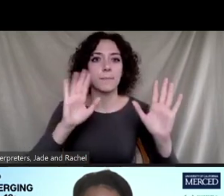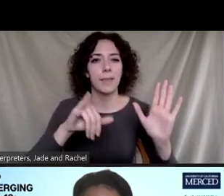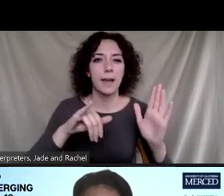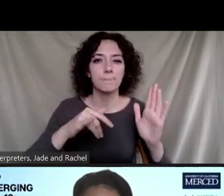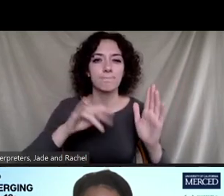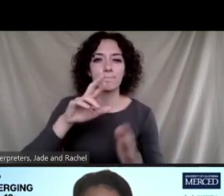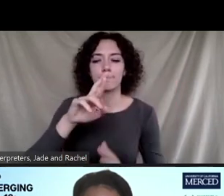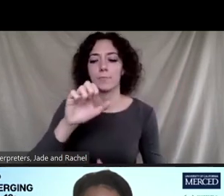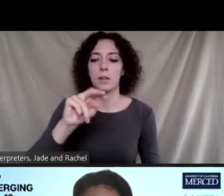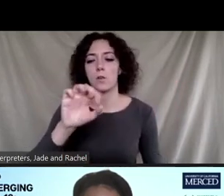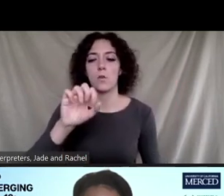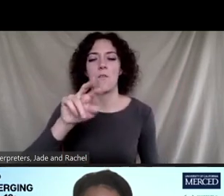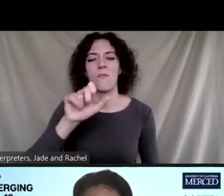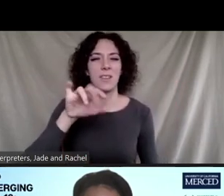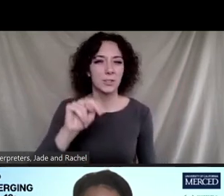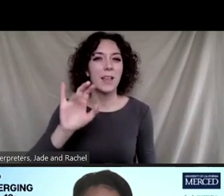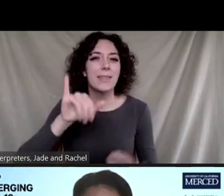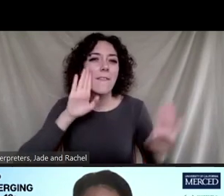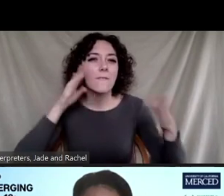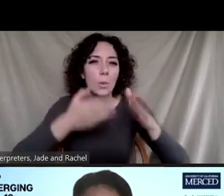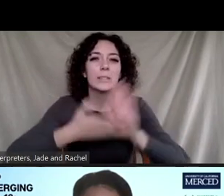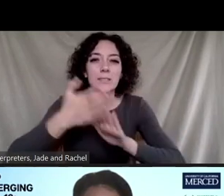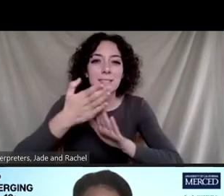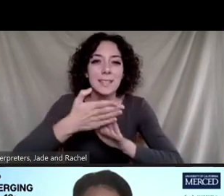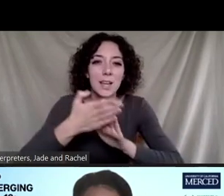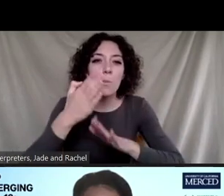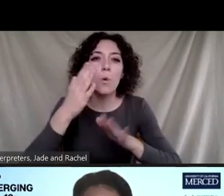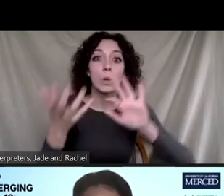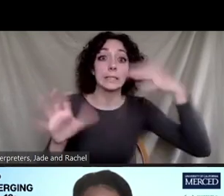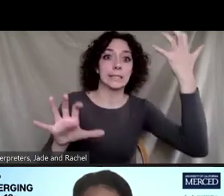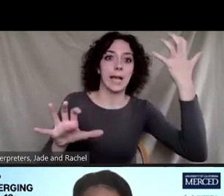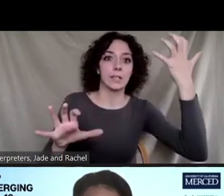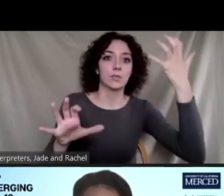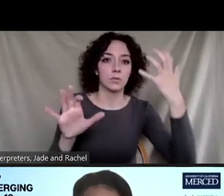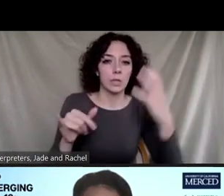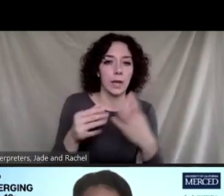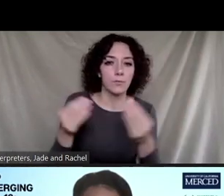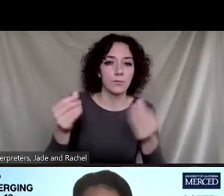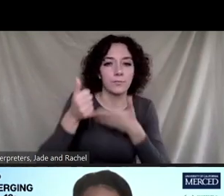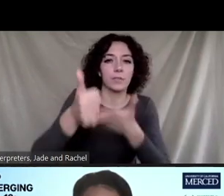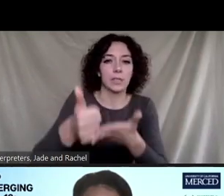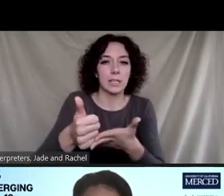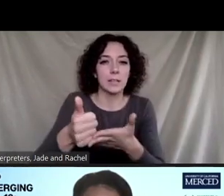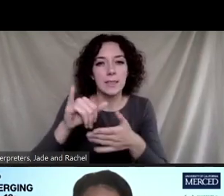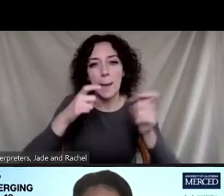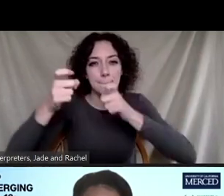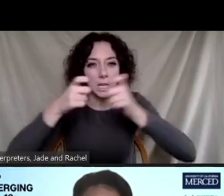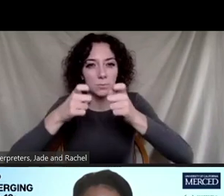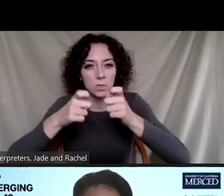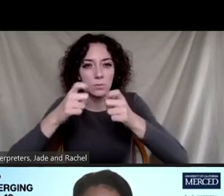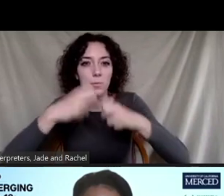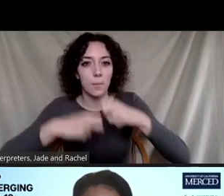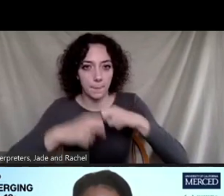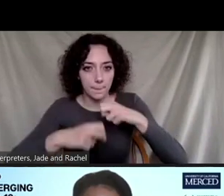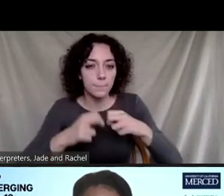on sustainable disaster debris management problem. And